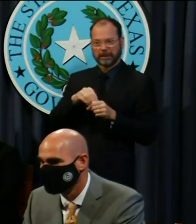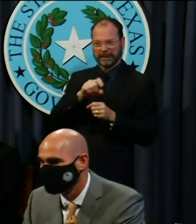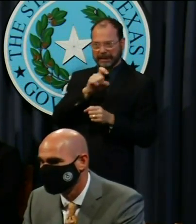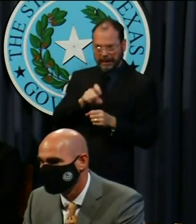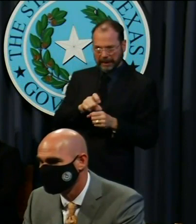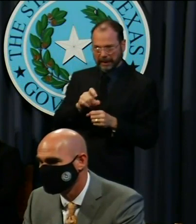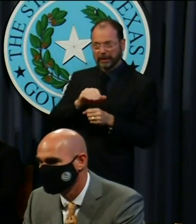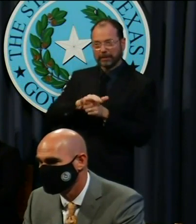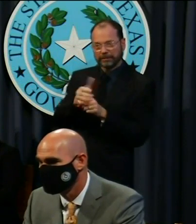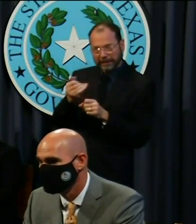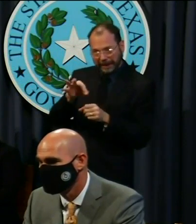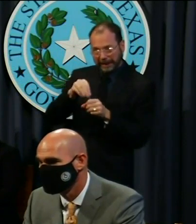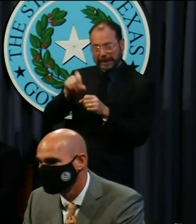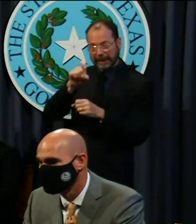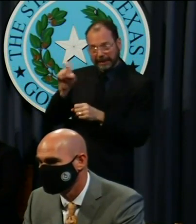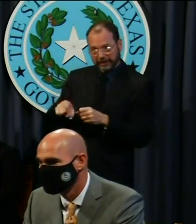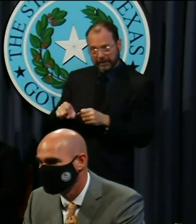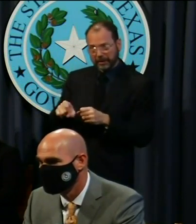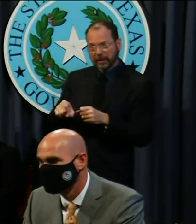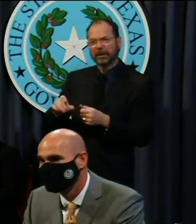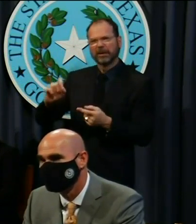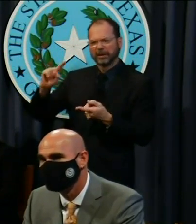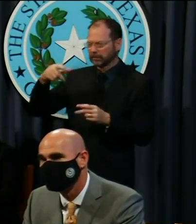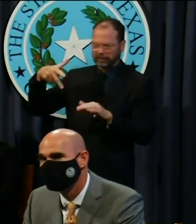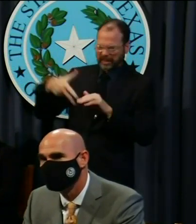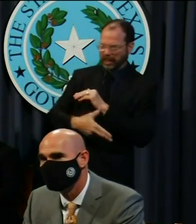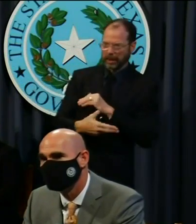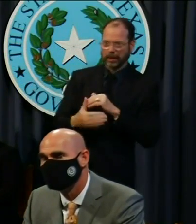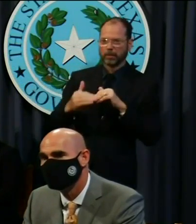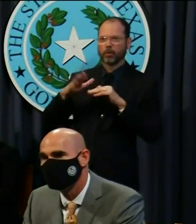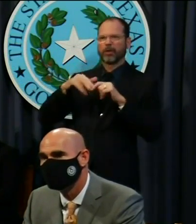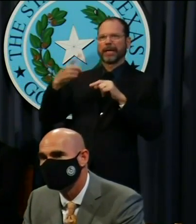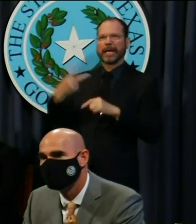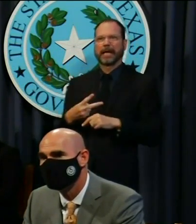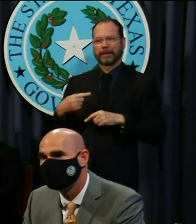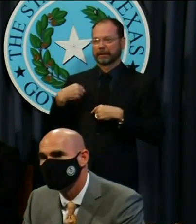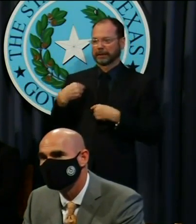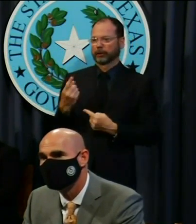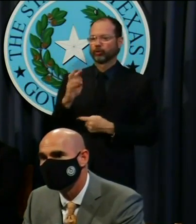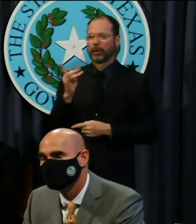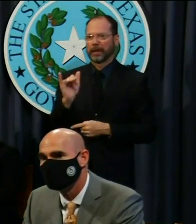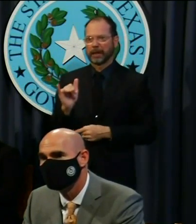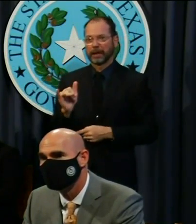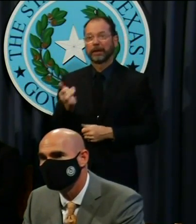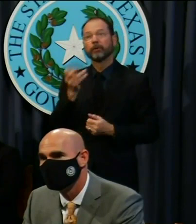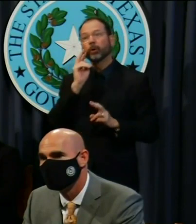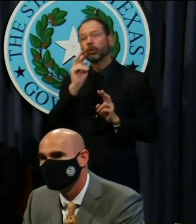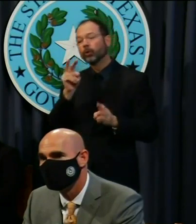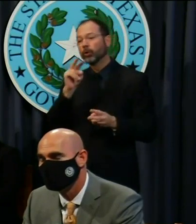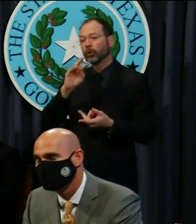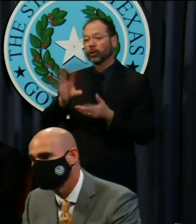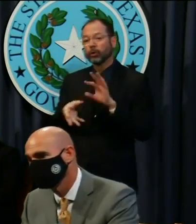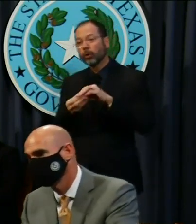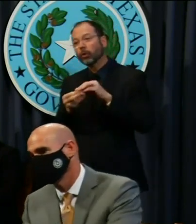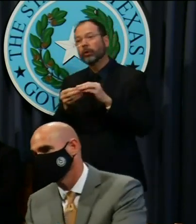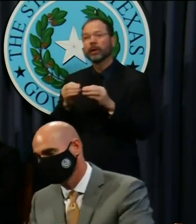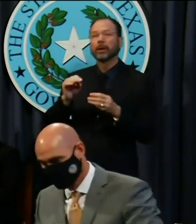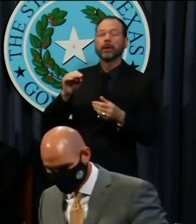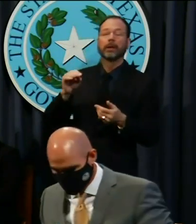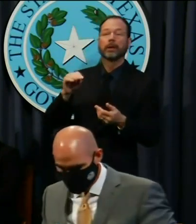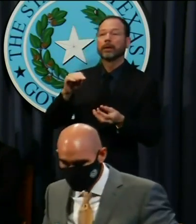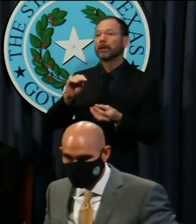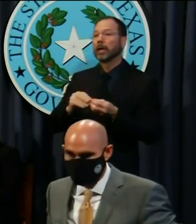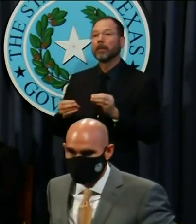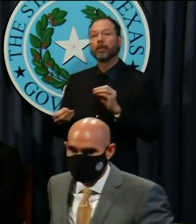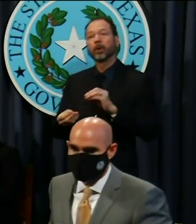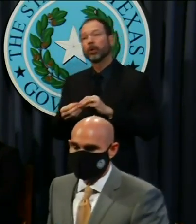cases of COVID in the state of Texas has been cut more than half since July. If you look at the total number of